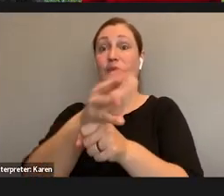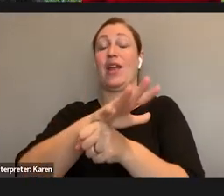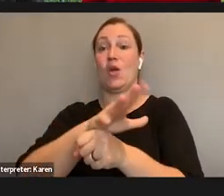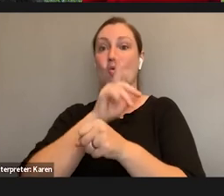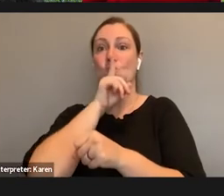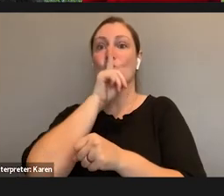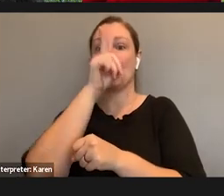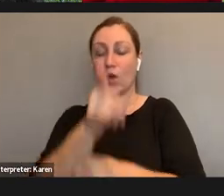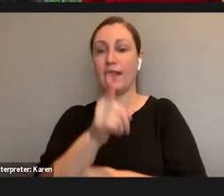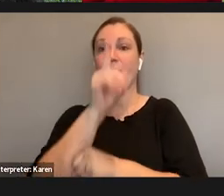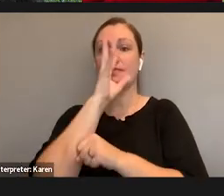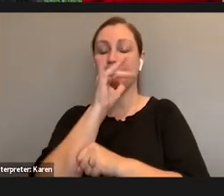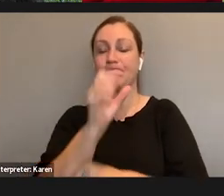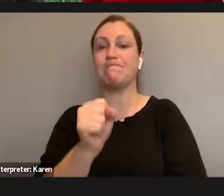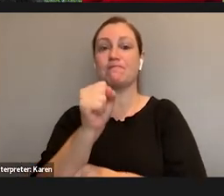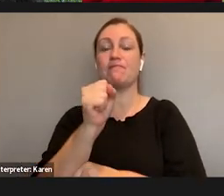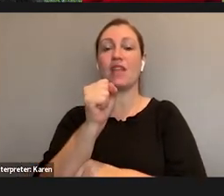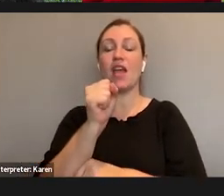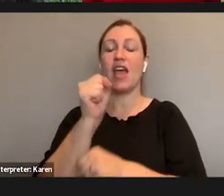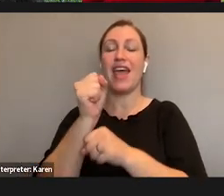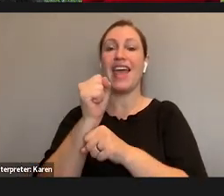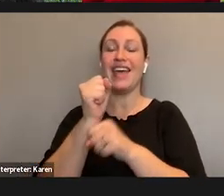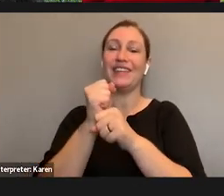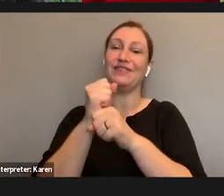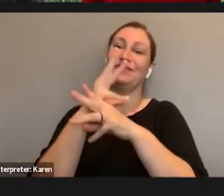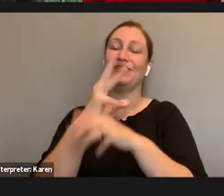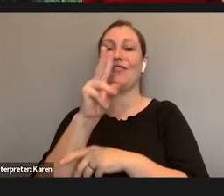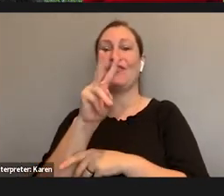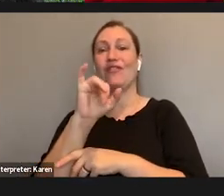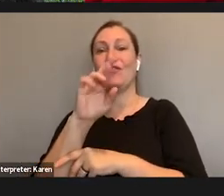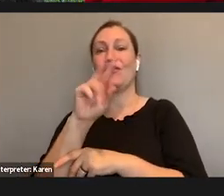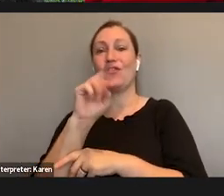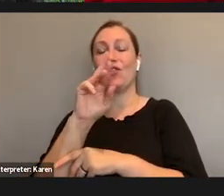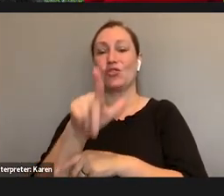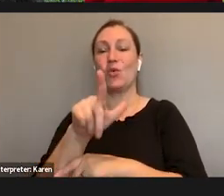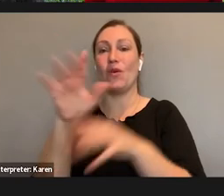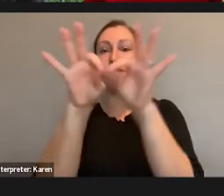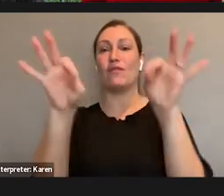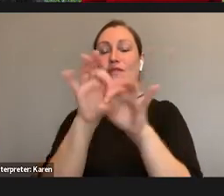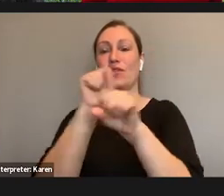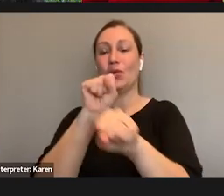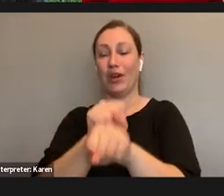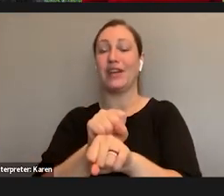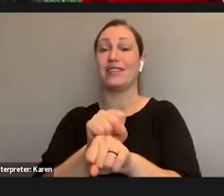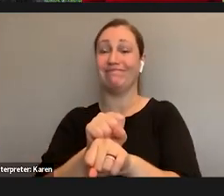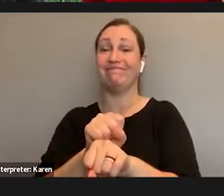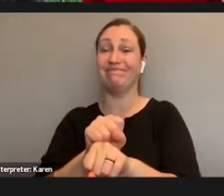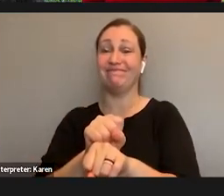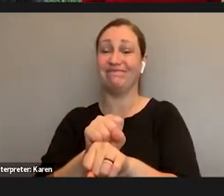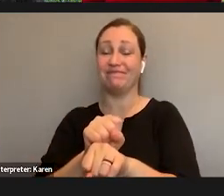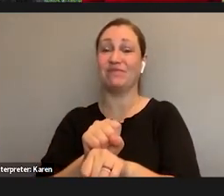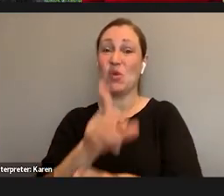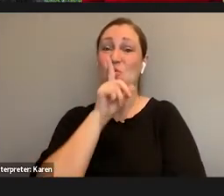virtual field work. So I'd be remiss if I didn't mention virtual field work as a viable